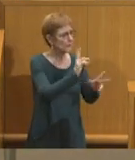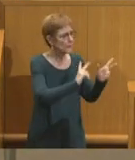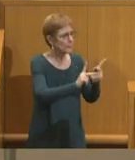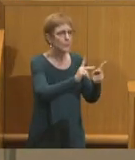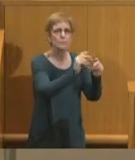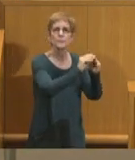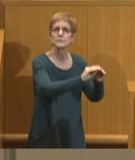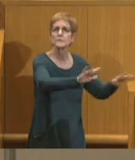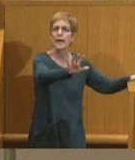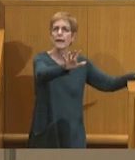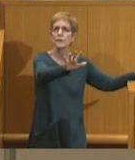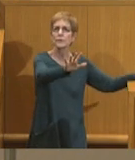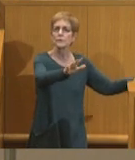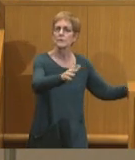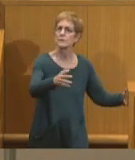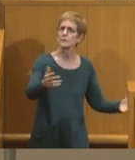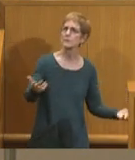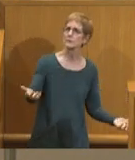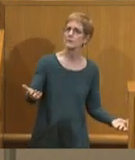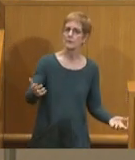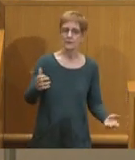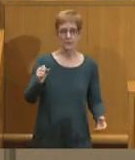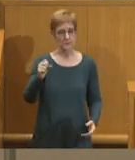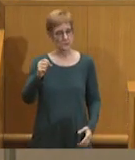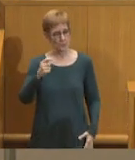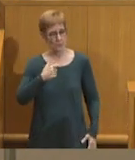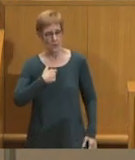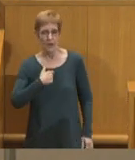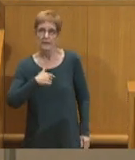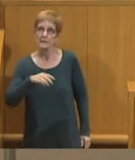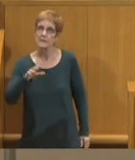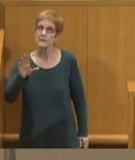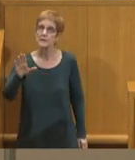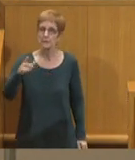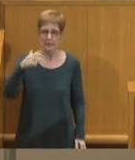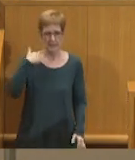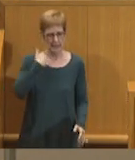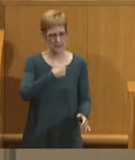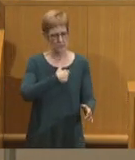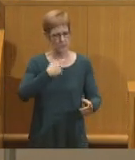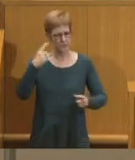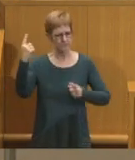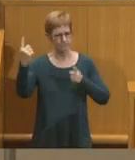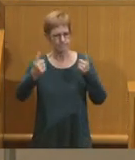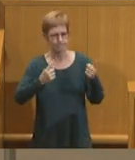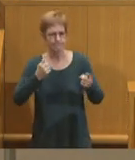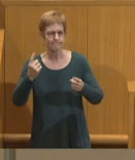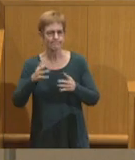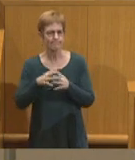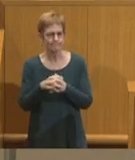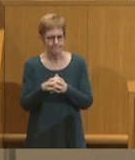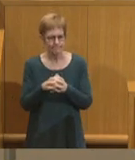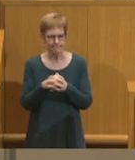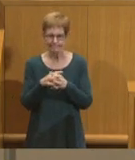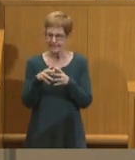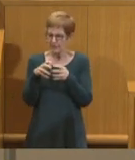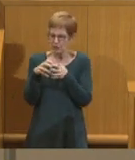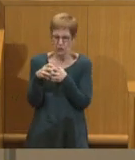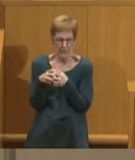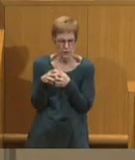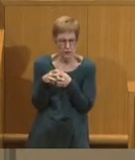scattered. So I contend that as we deal with issues of congestion,